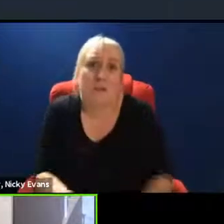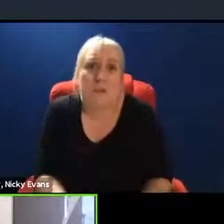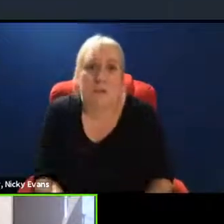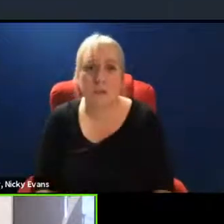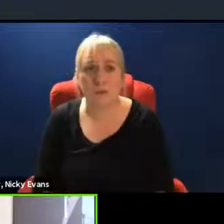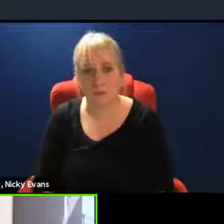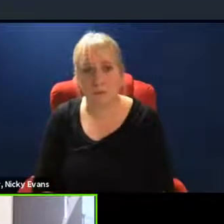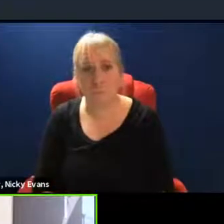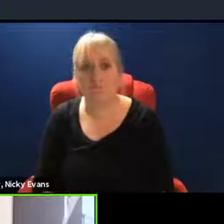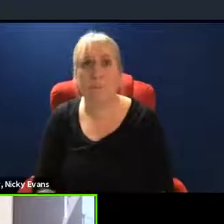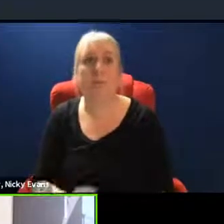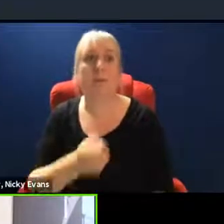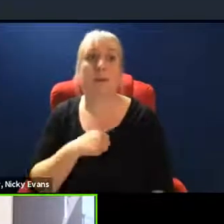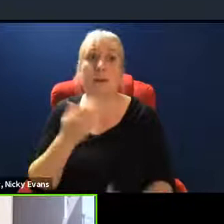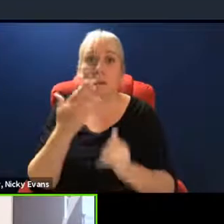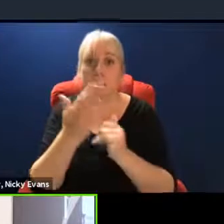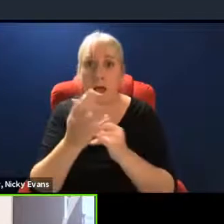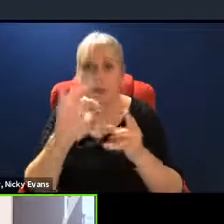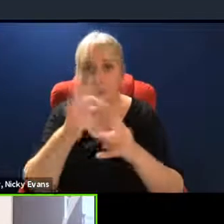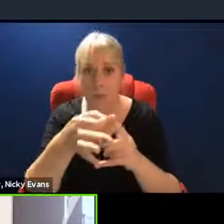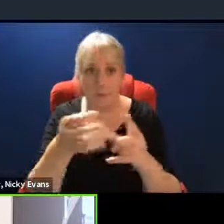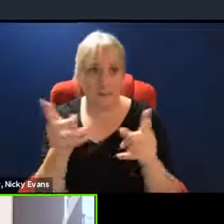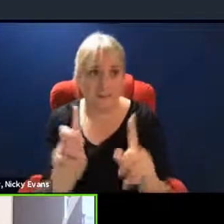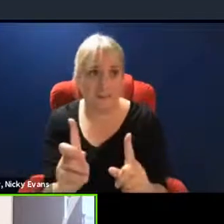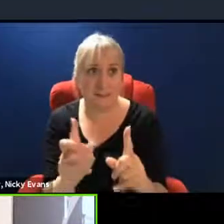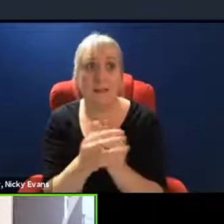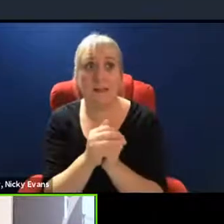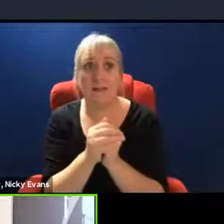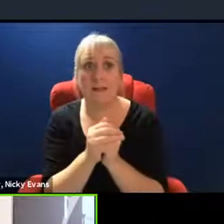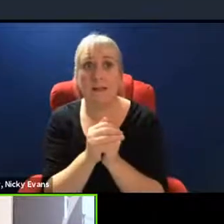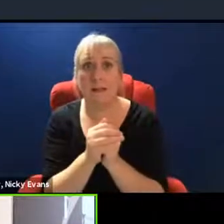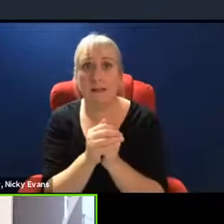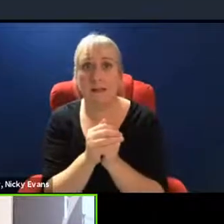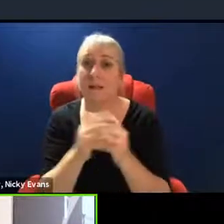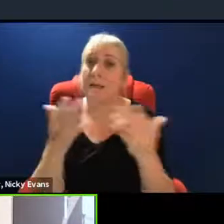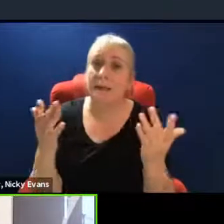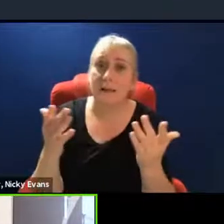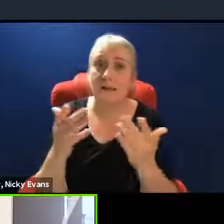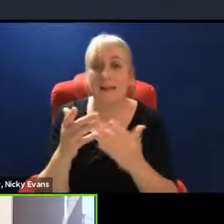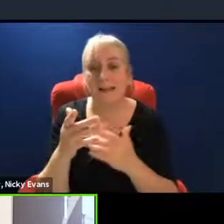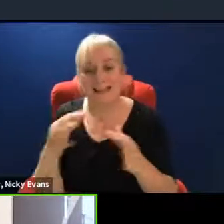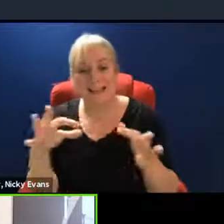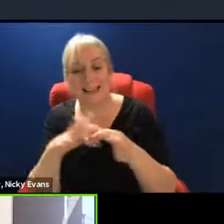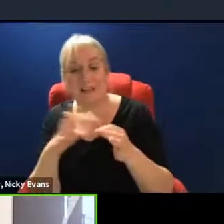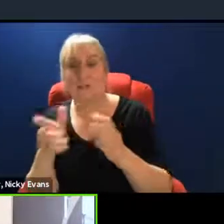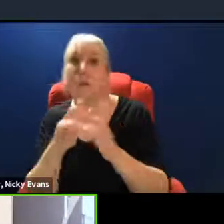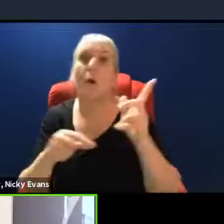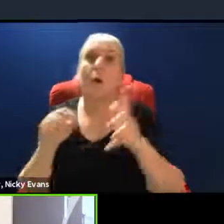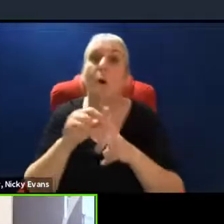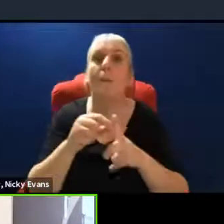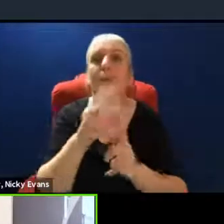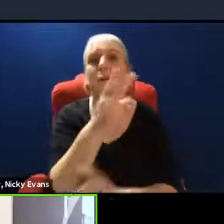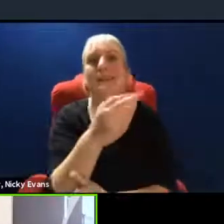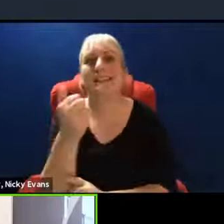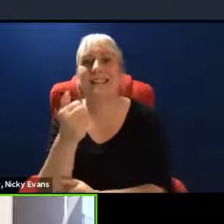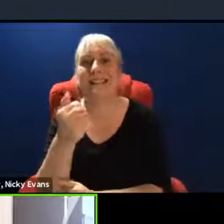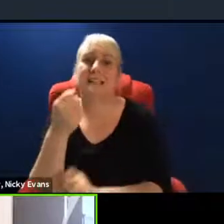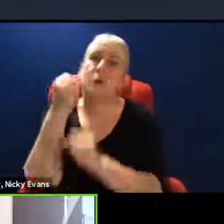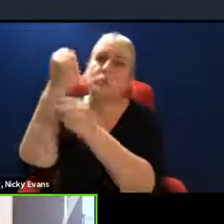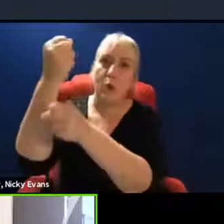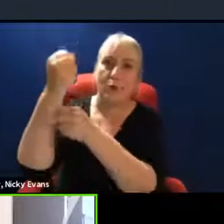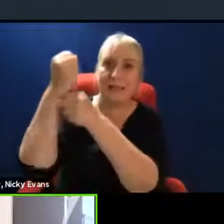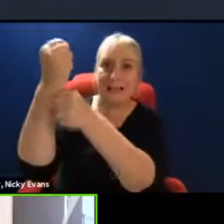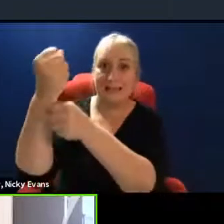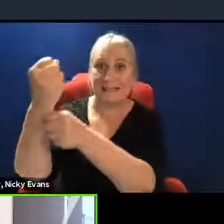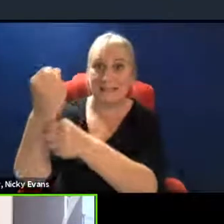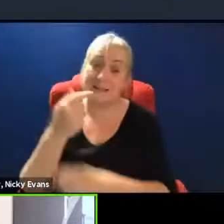final point I want to make is about the COP26 protests themselves. It is a trade